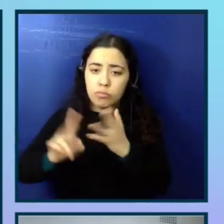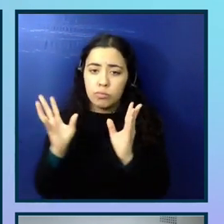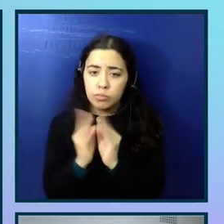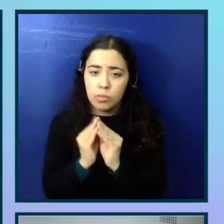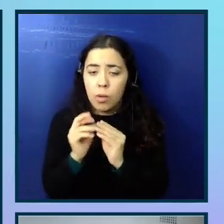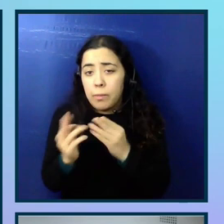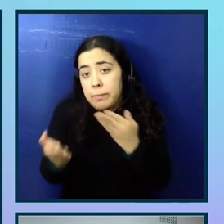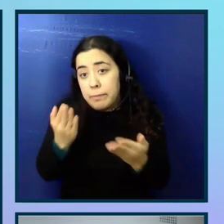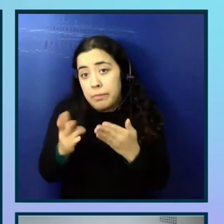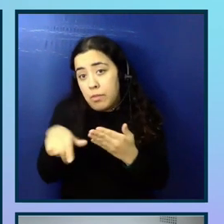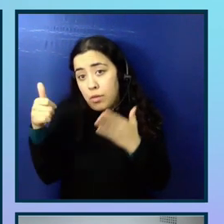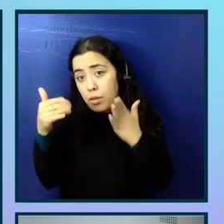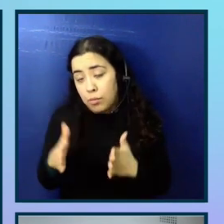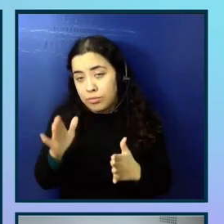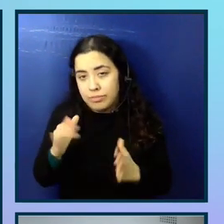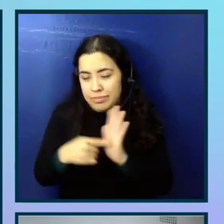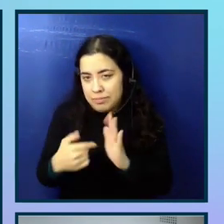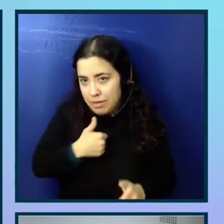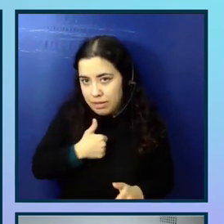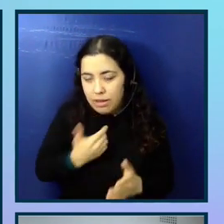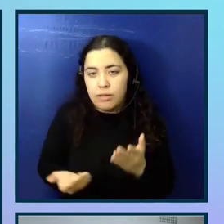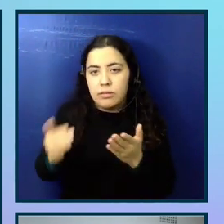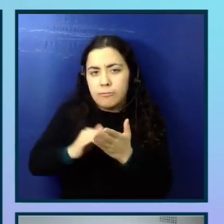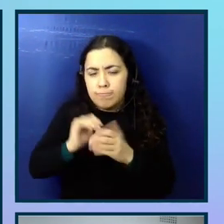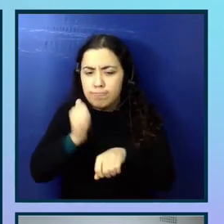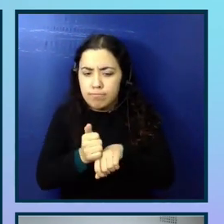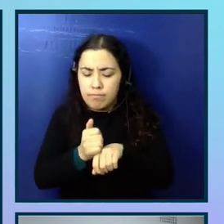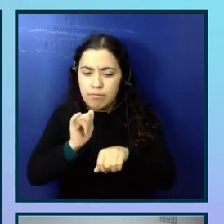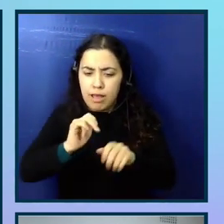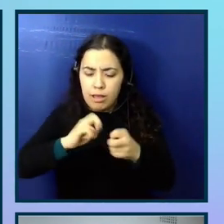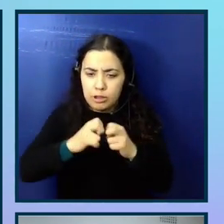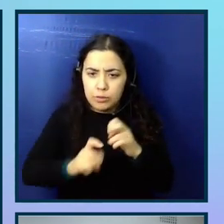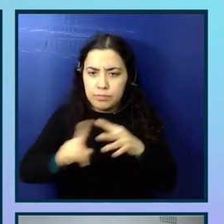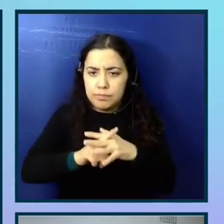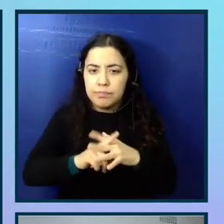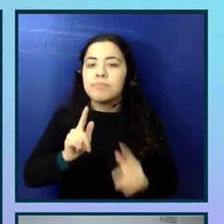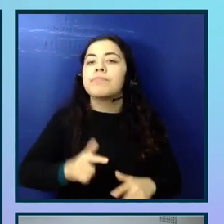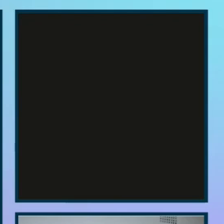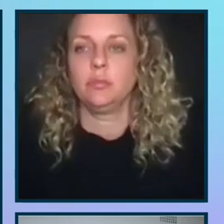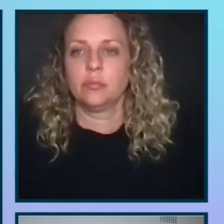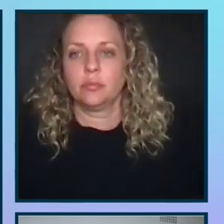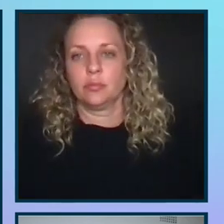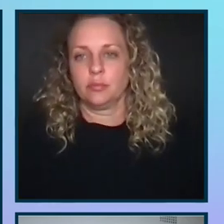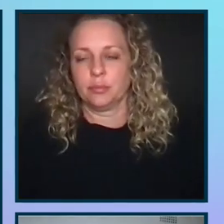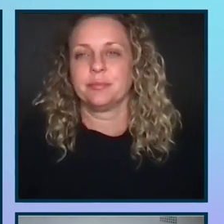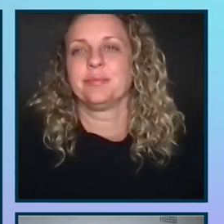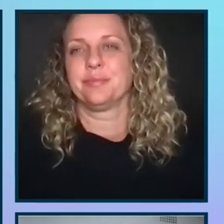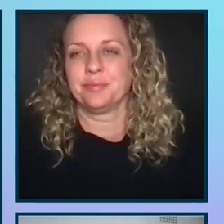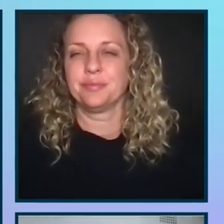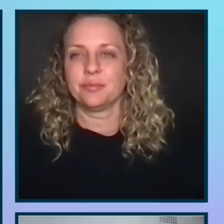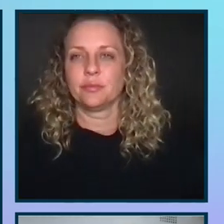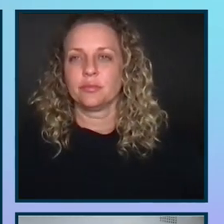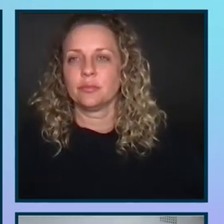or maybe someone else like myself, like recreating that issue. You then write like the current UI behavior